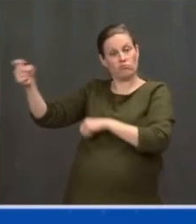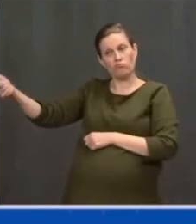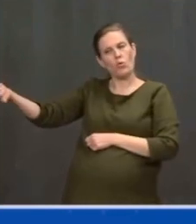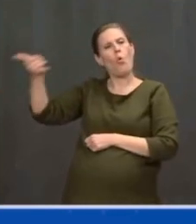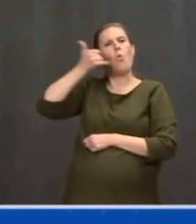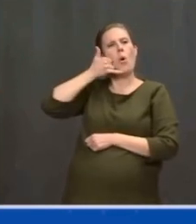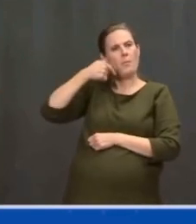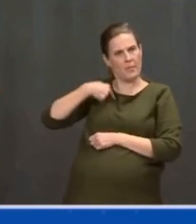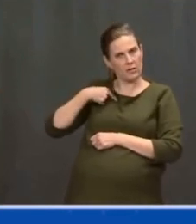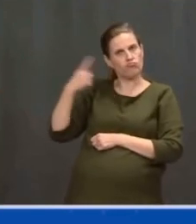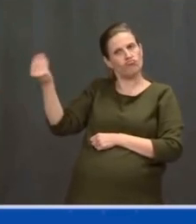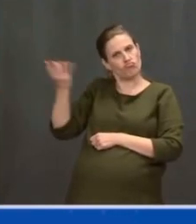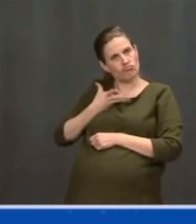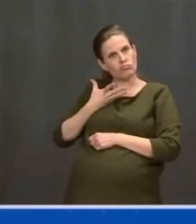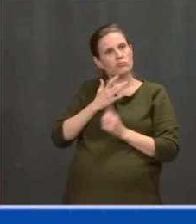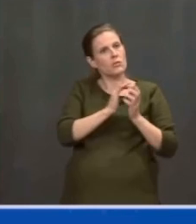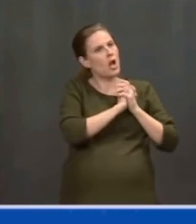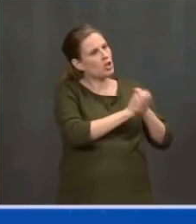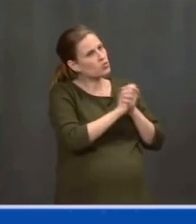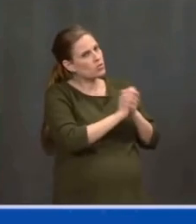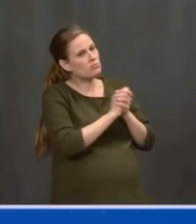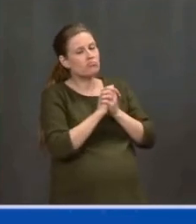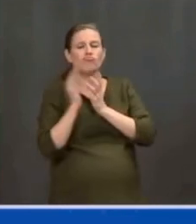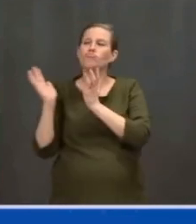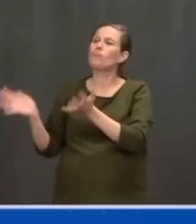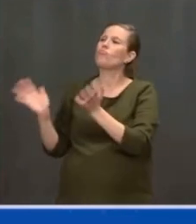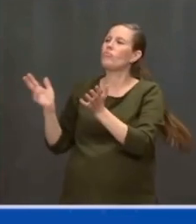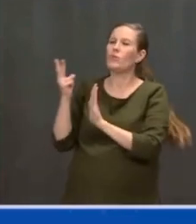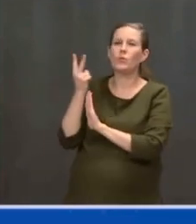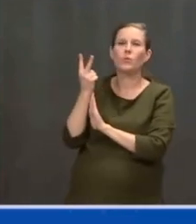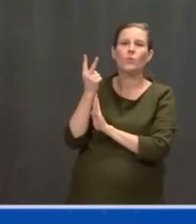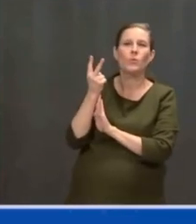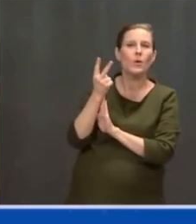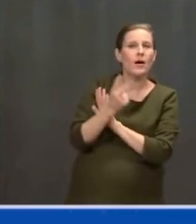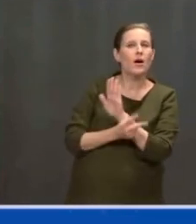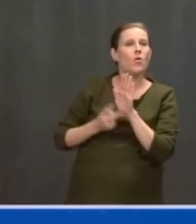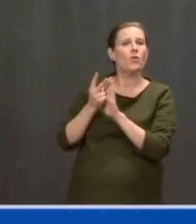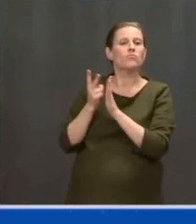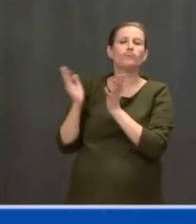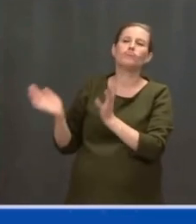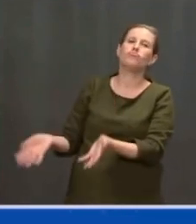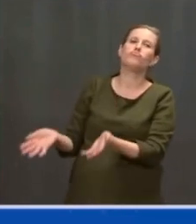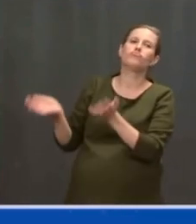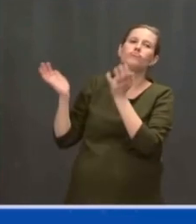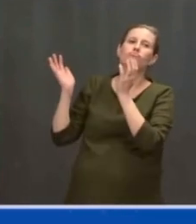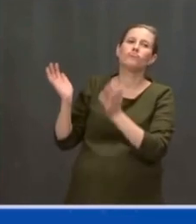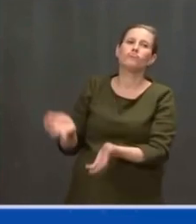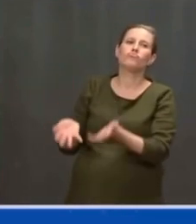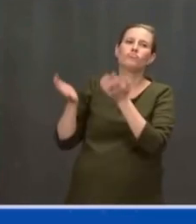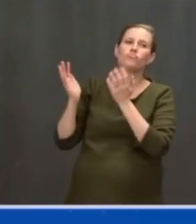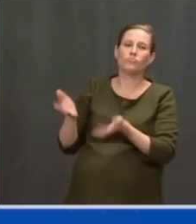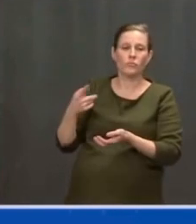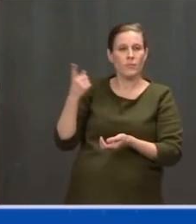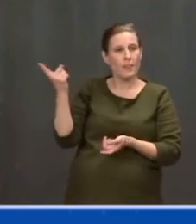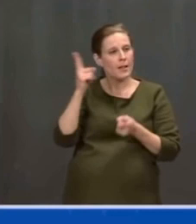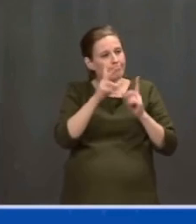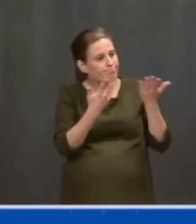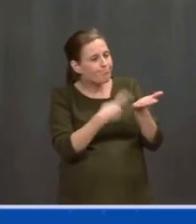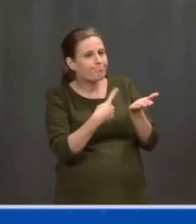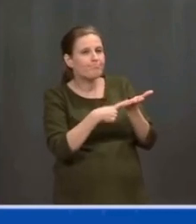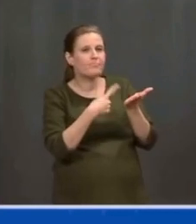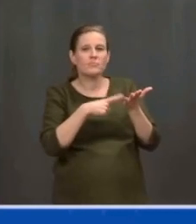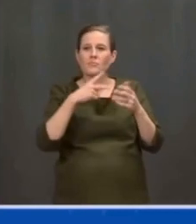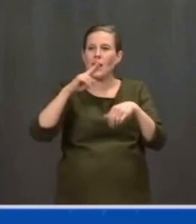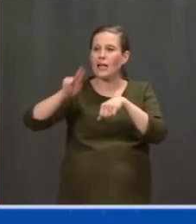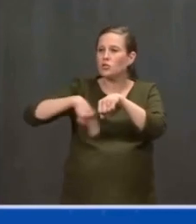And he said, and I was astonished my NASA security team and the China experts were on the line, he said, you've